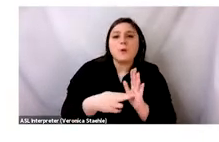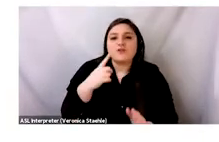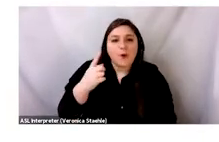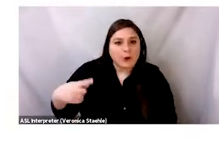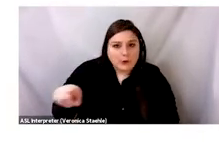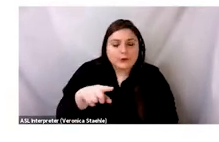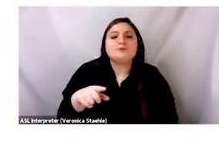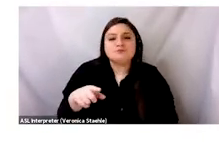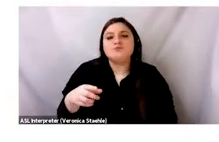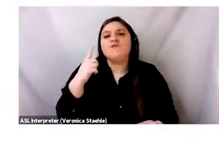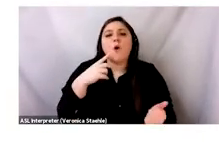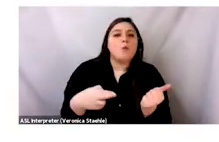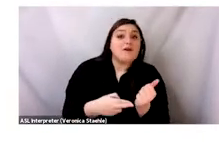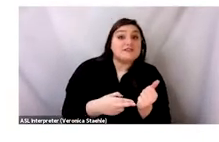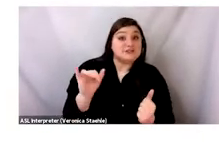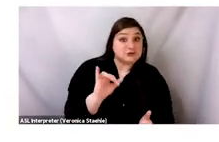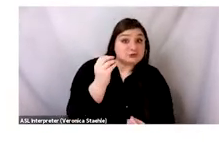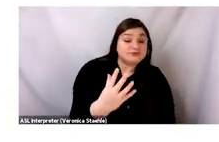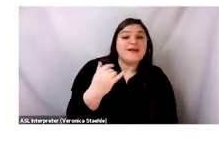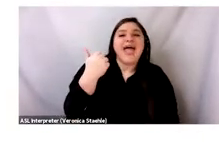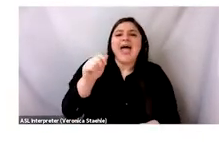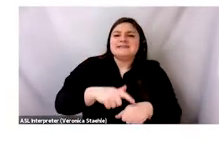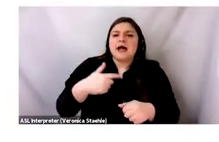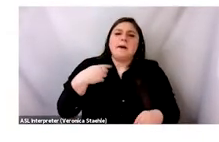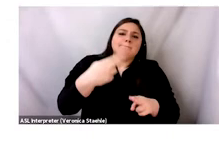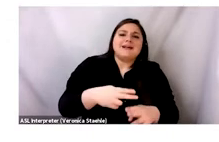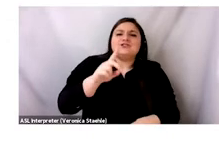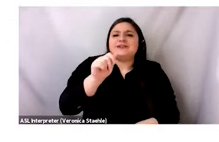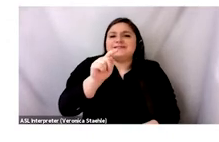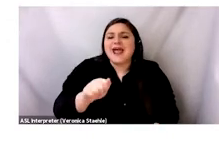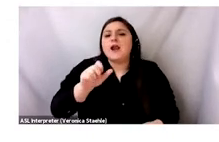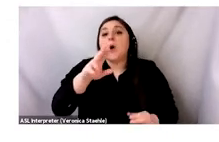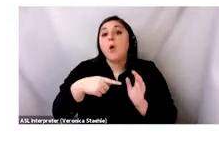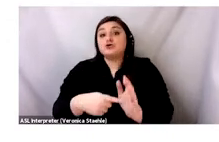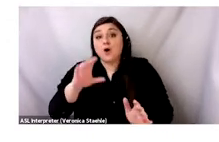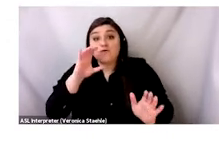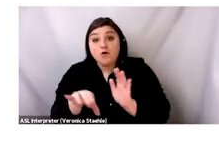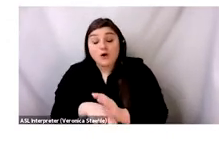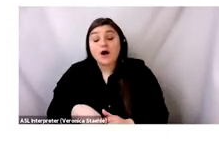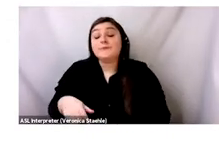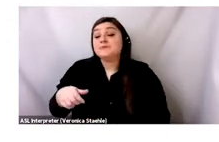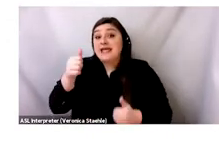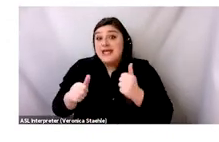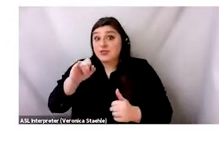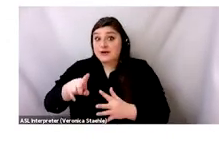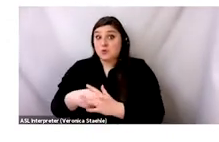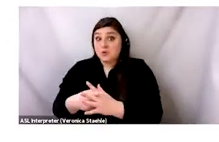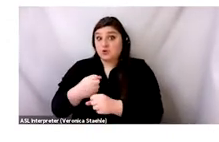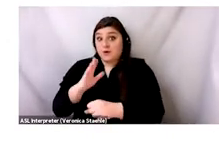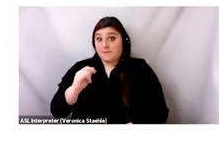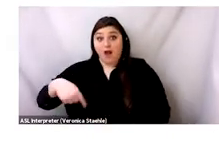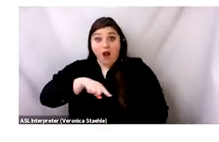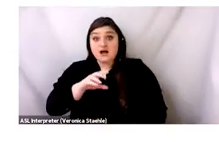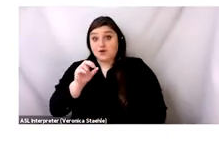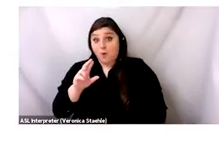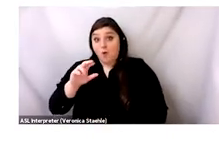for referencing purposes, I also want to note that any data that's mentioned, quotes, or photos are from us or Foundation unless